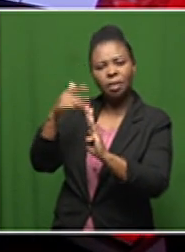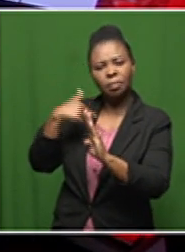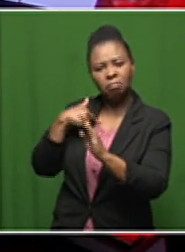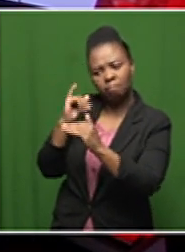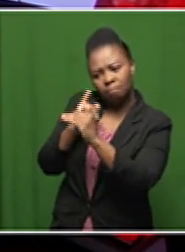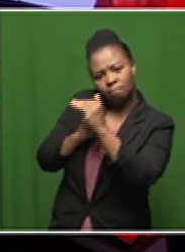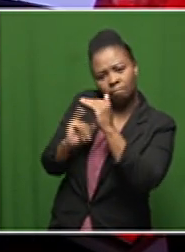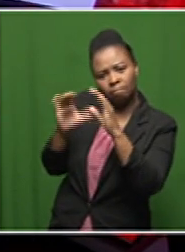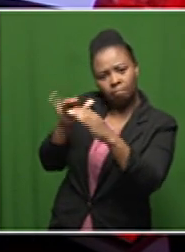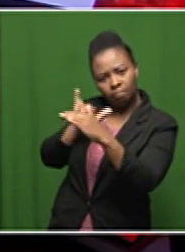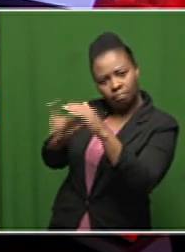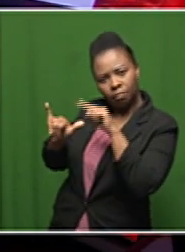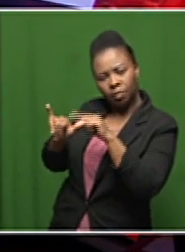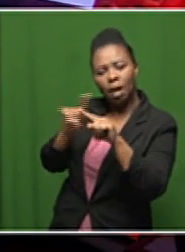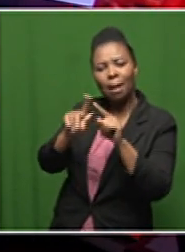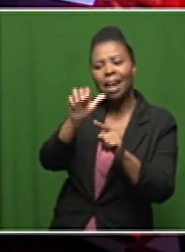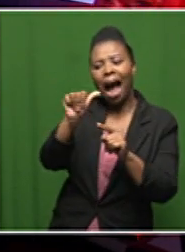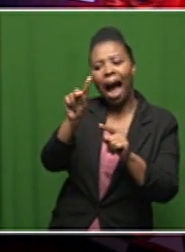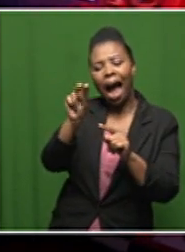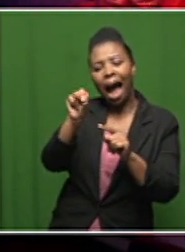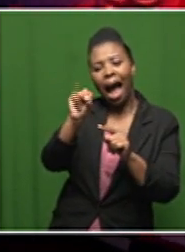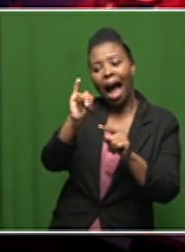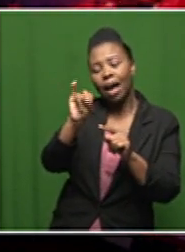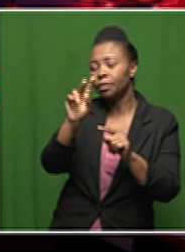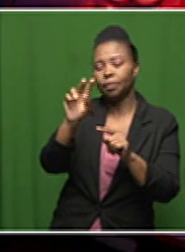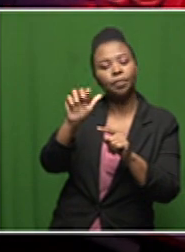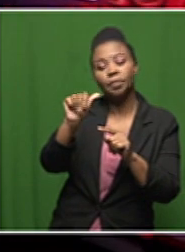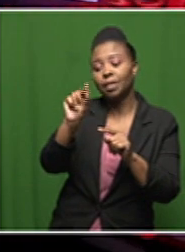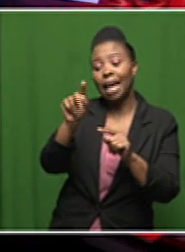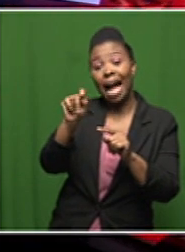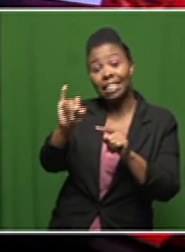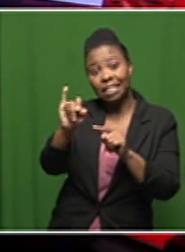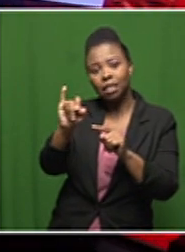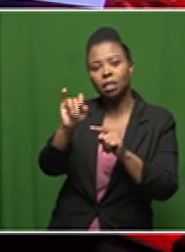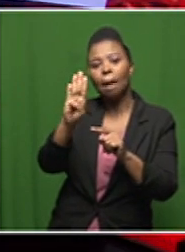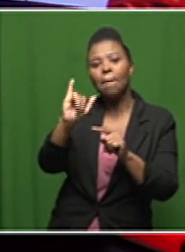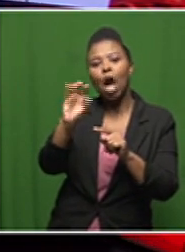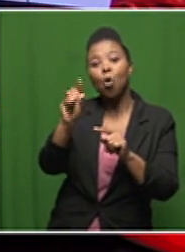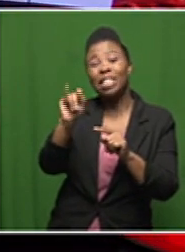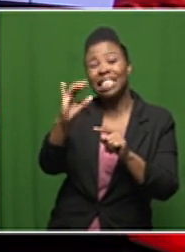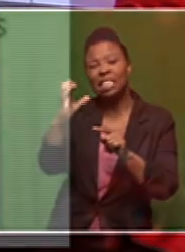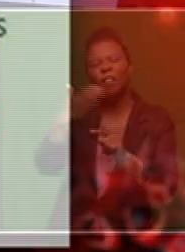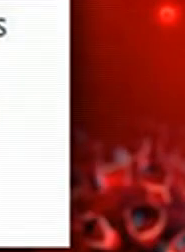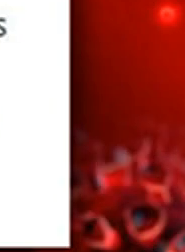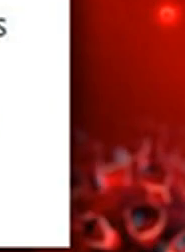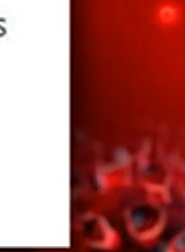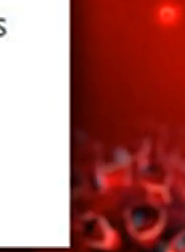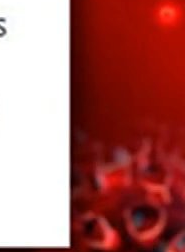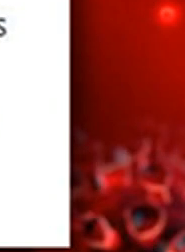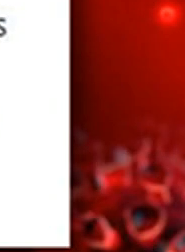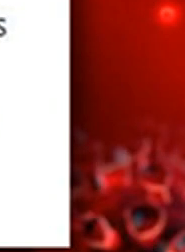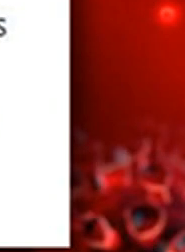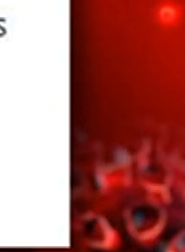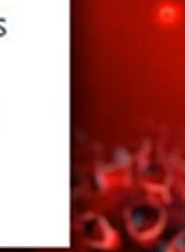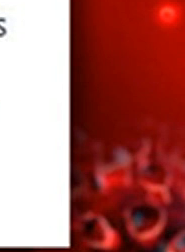antibiotics are finished the flu symptoms and taste buds are still a problem should i worry the person i spoke to